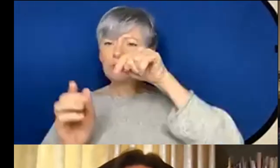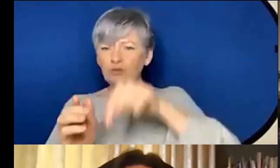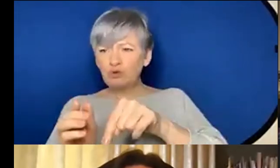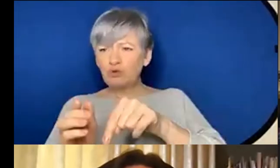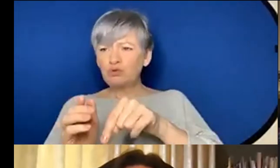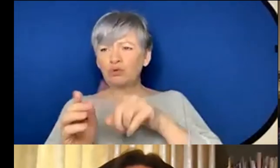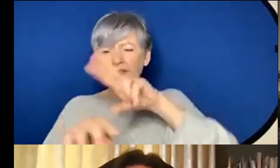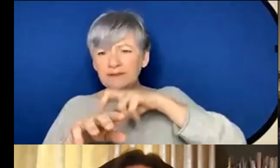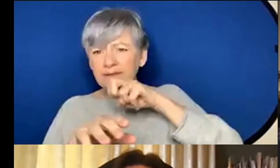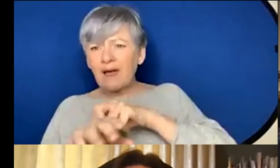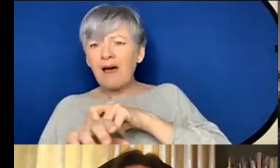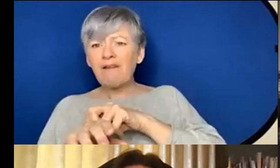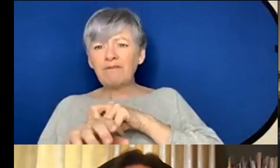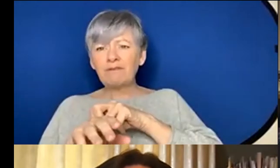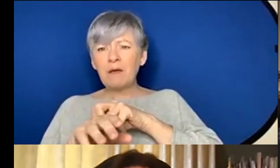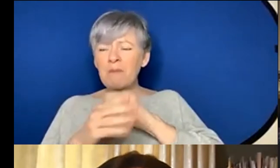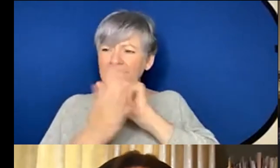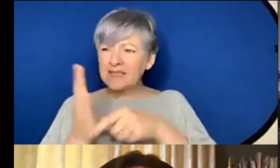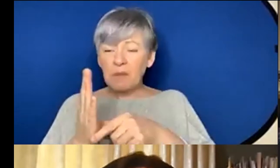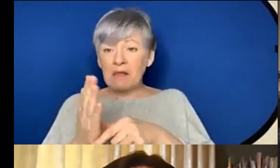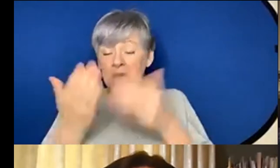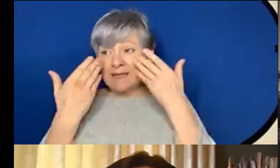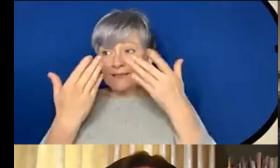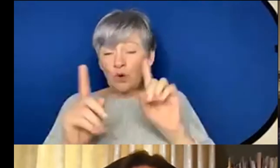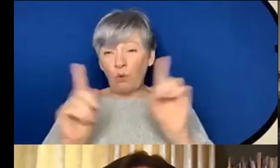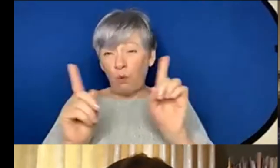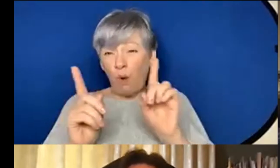uh I didn't really know what else they could do to support me